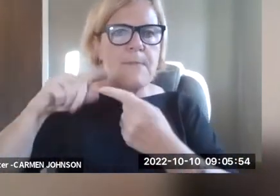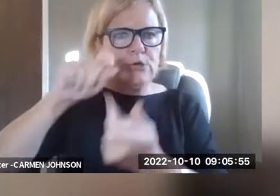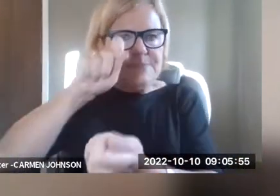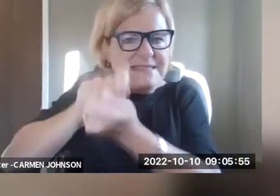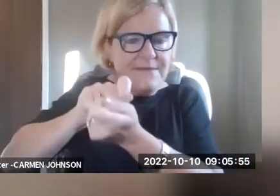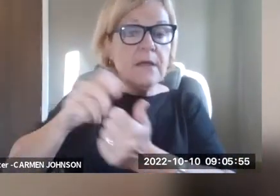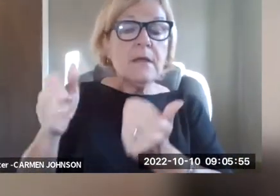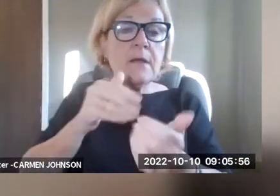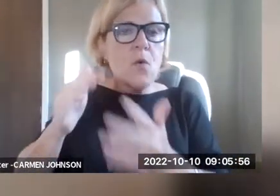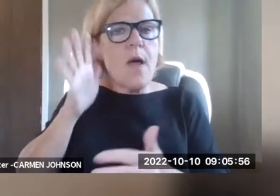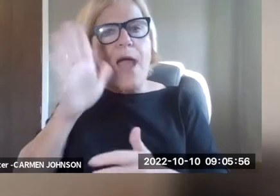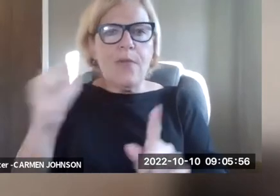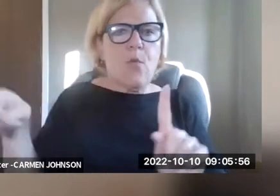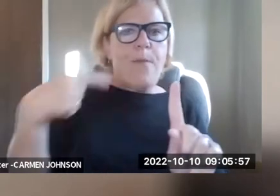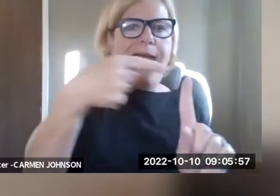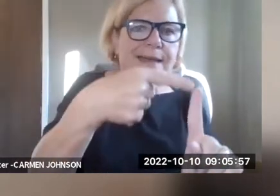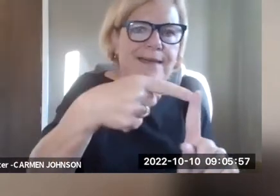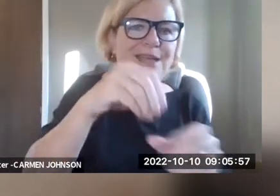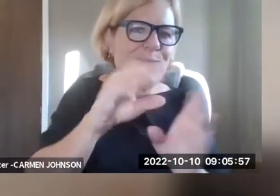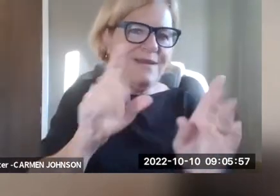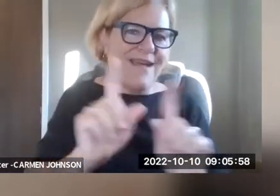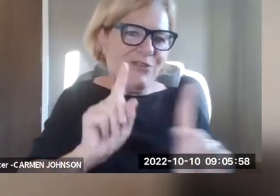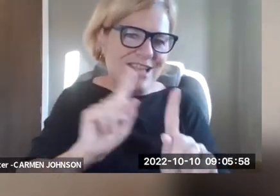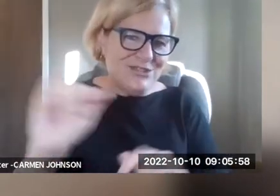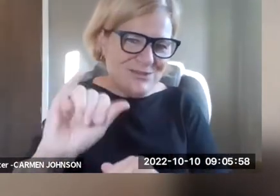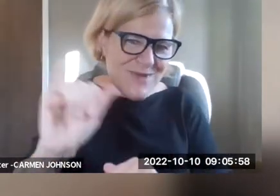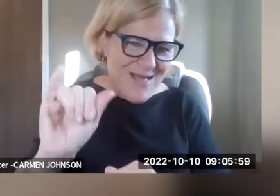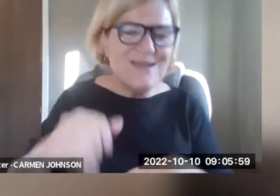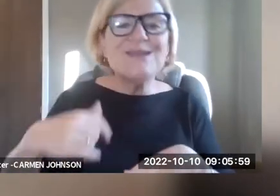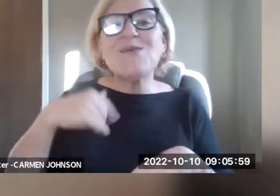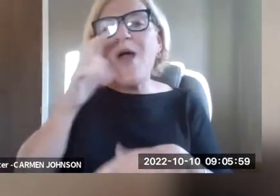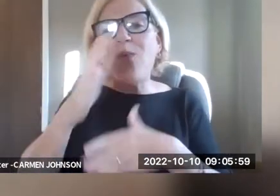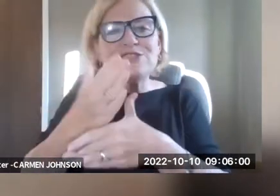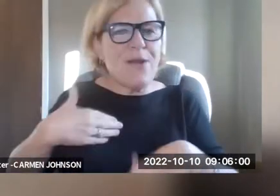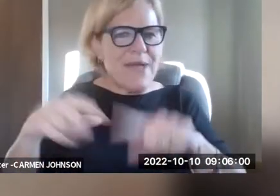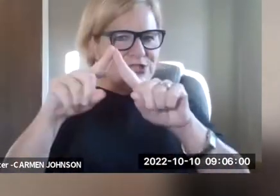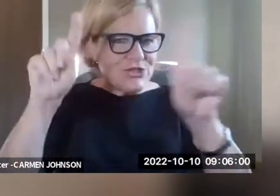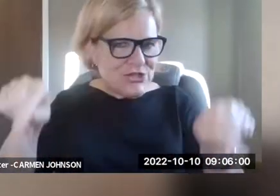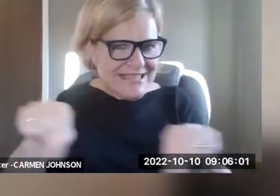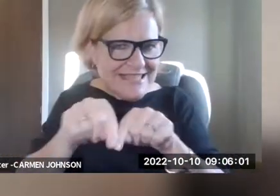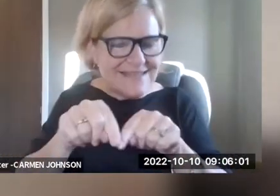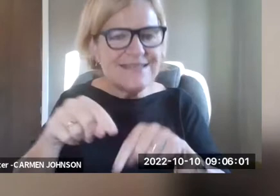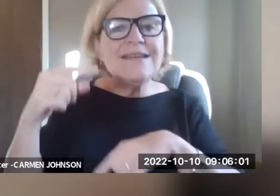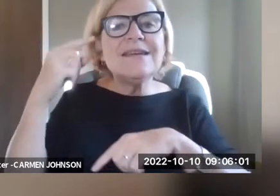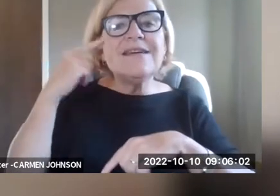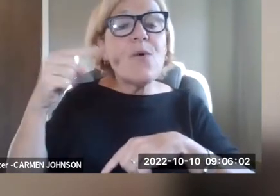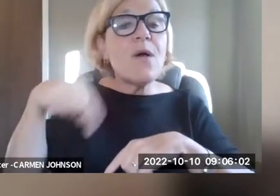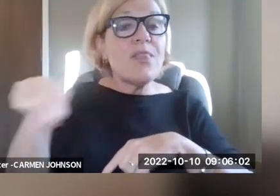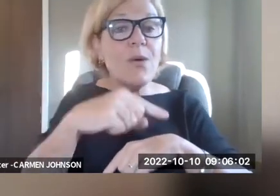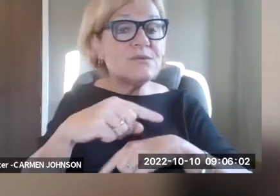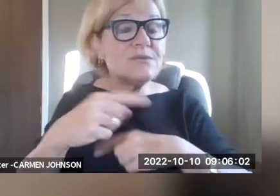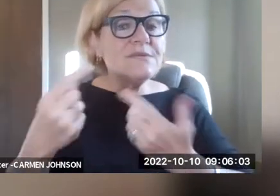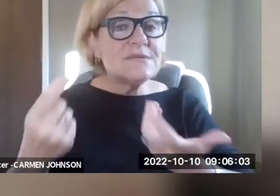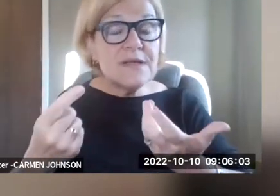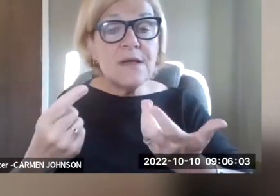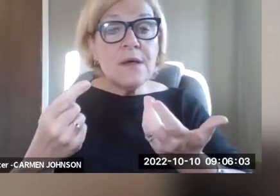Tessa and Amy to talk more about the specifics, although I'll venture back into the conversation as